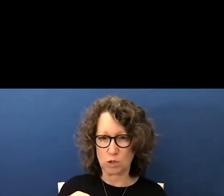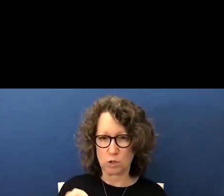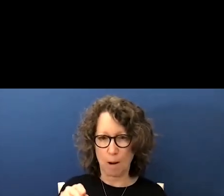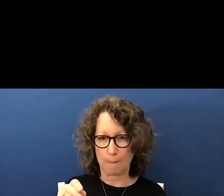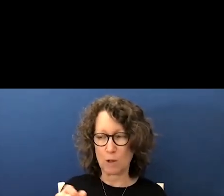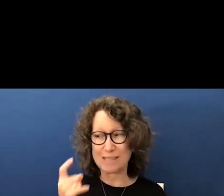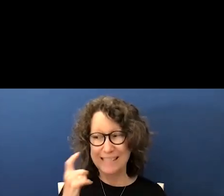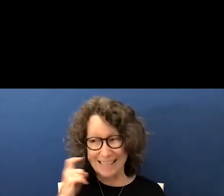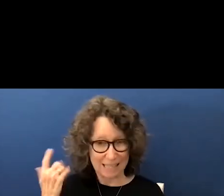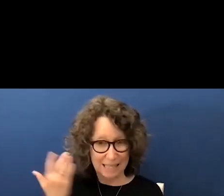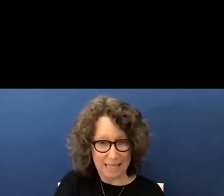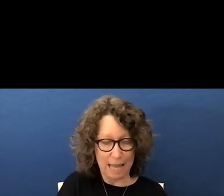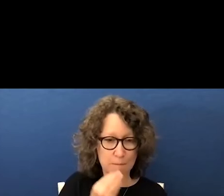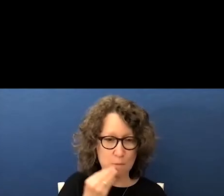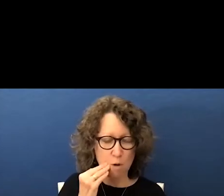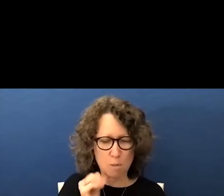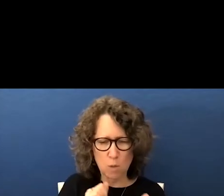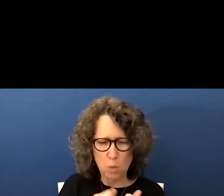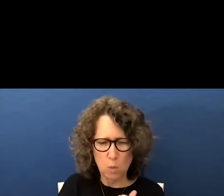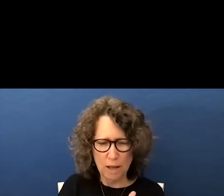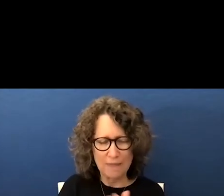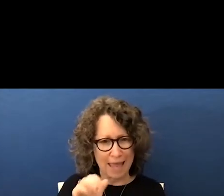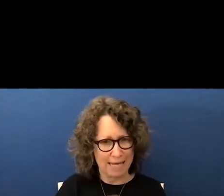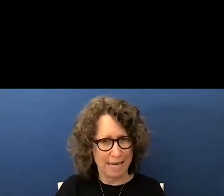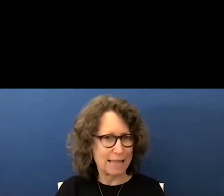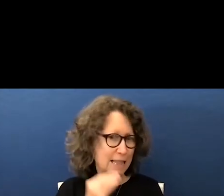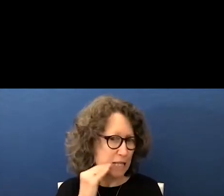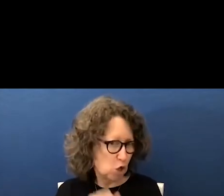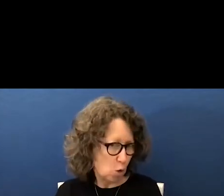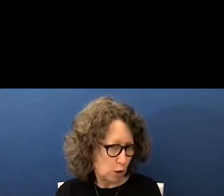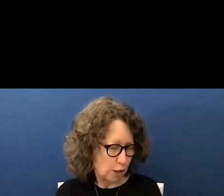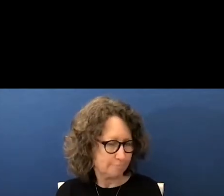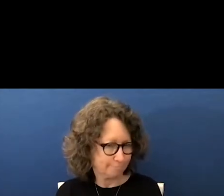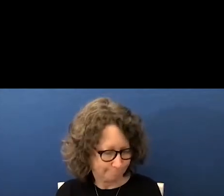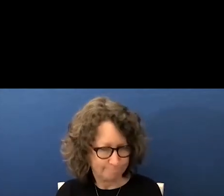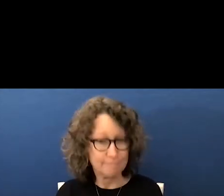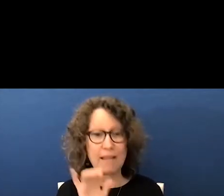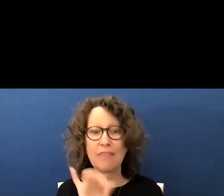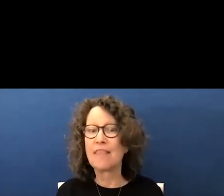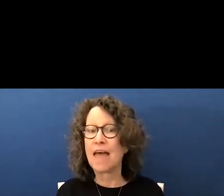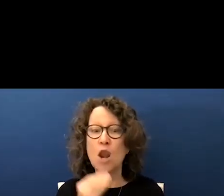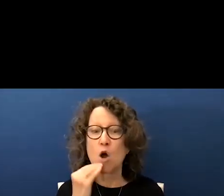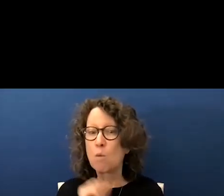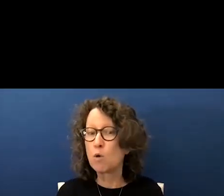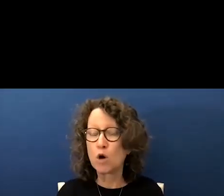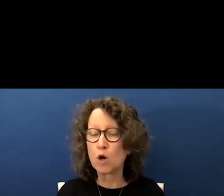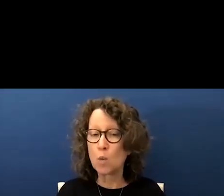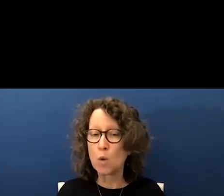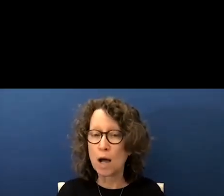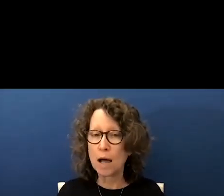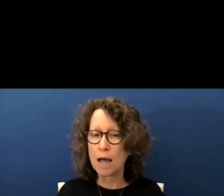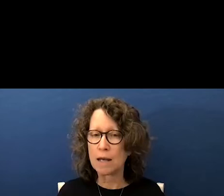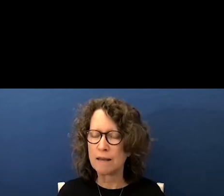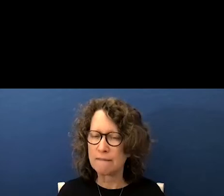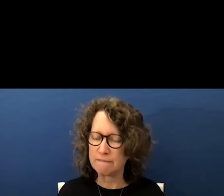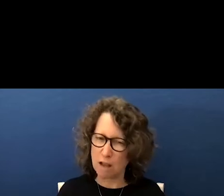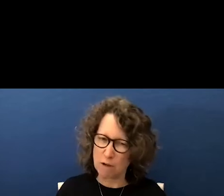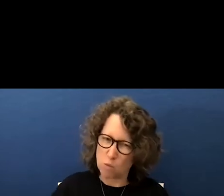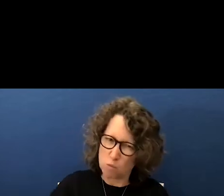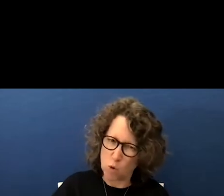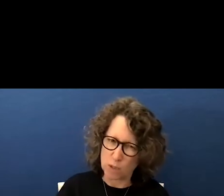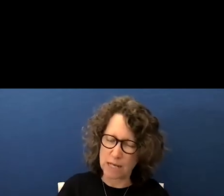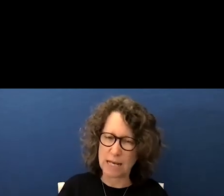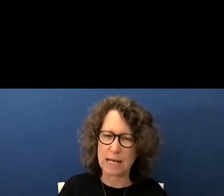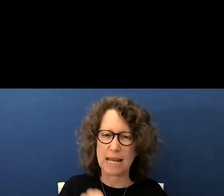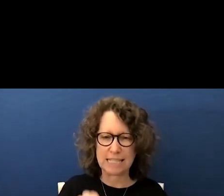recently came home with with an english assignment and this english assignment is deeply rooted in critical